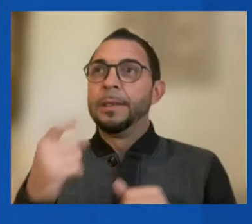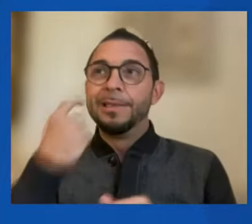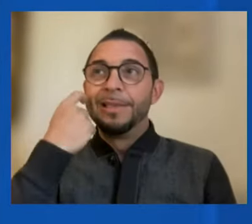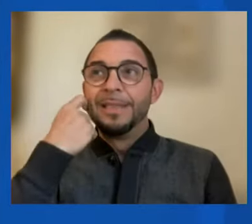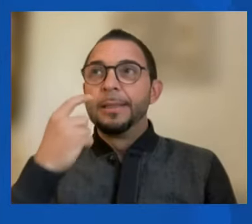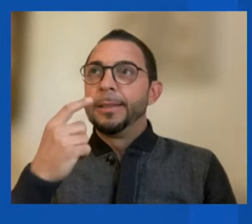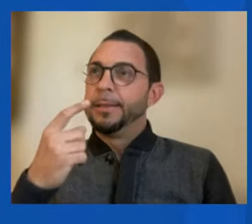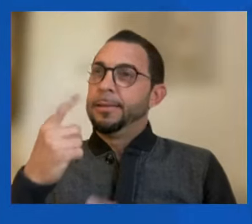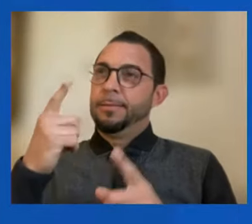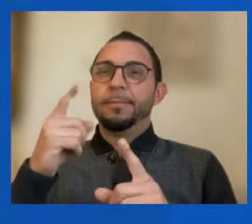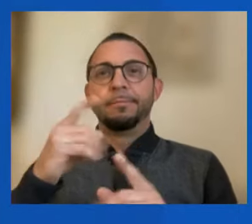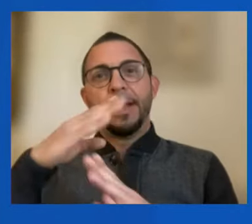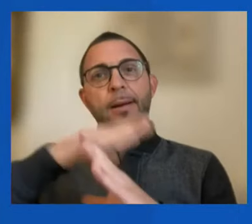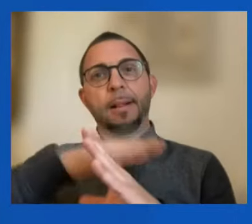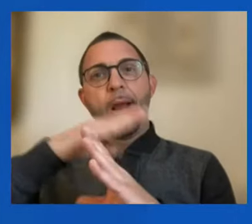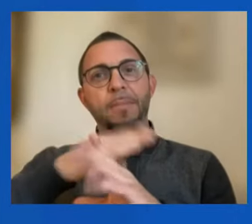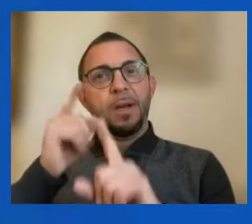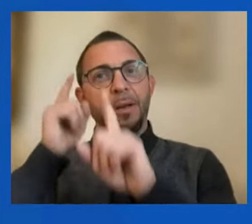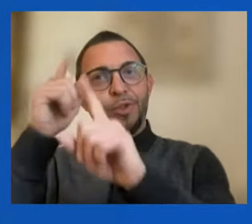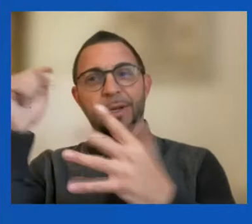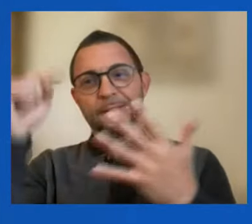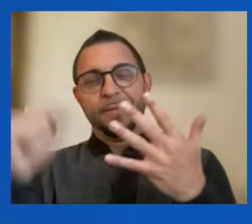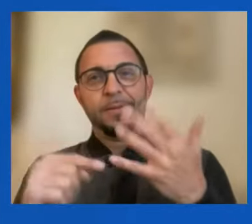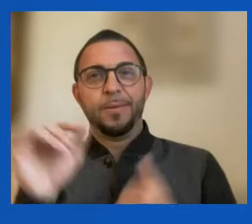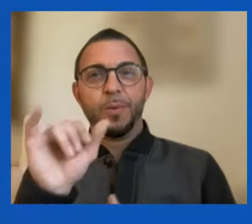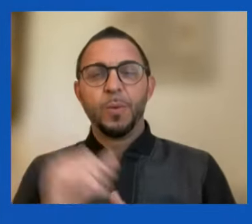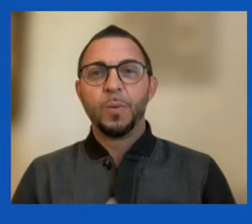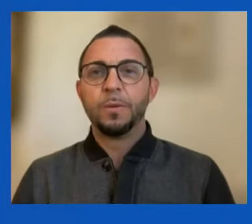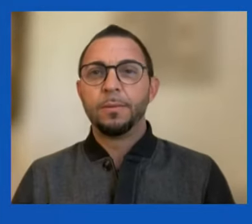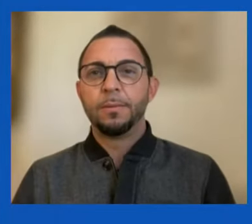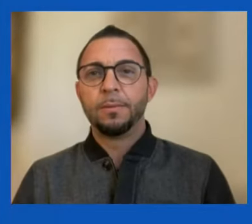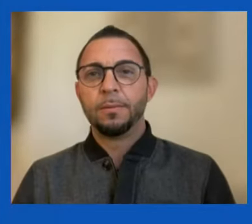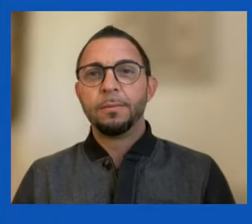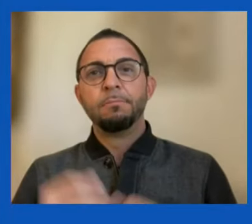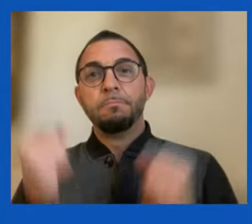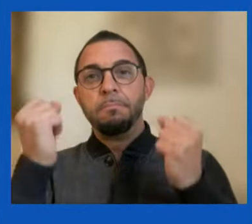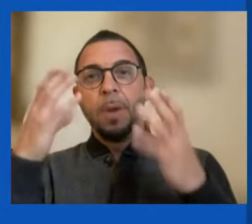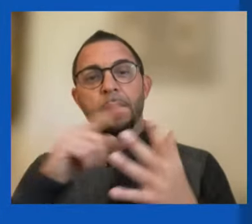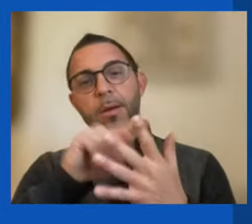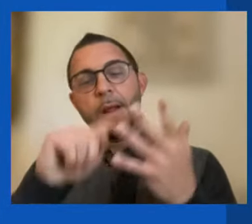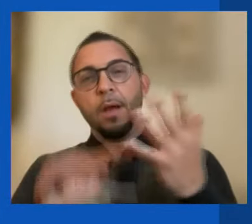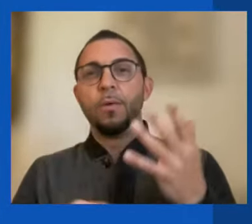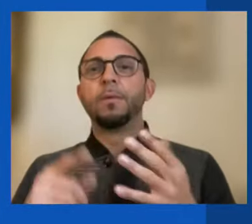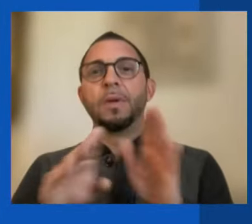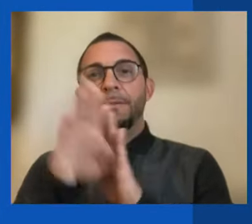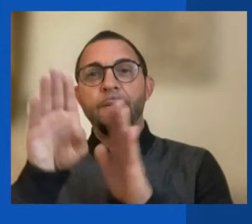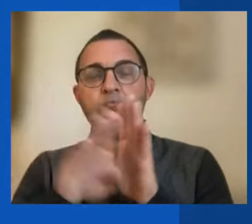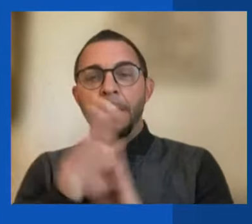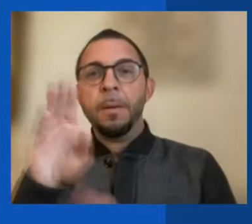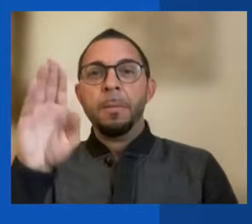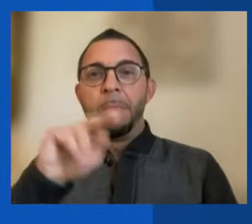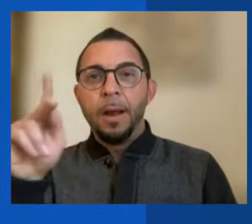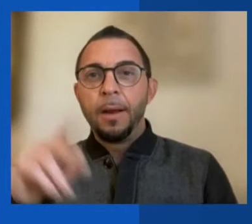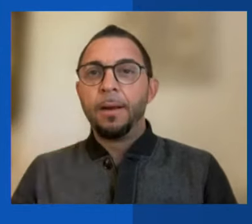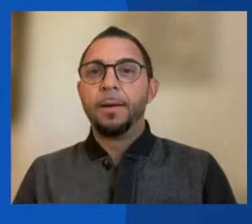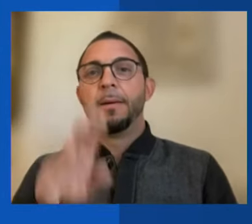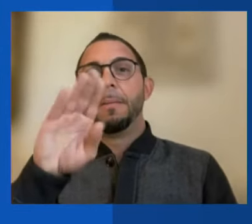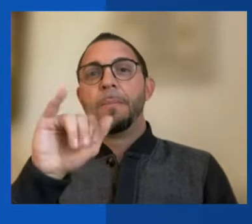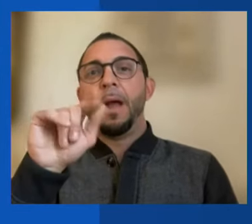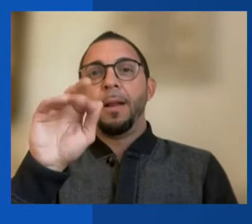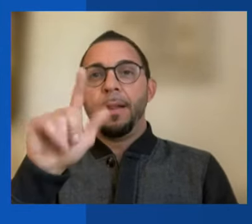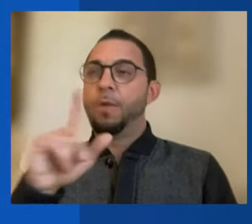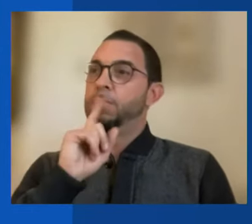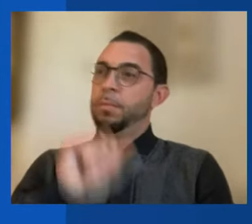objectives. Multilateral development banks, bilateral official donors and creditors,